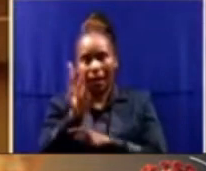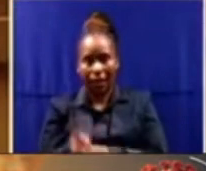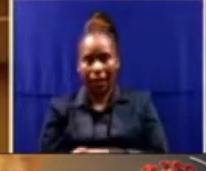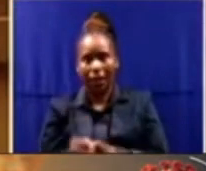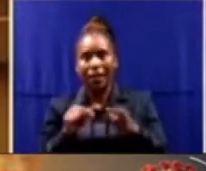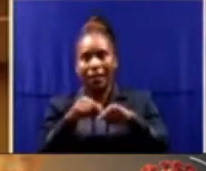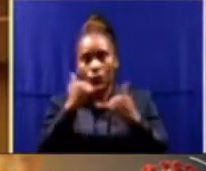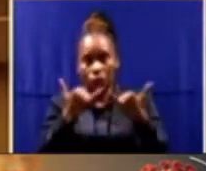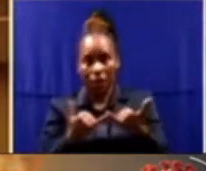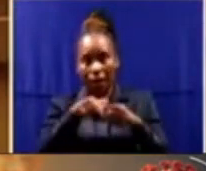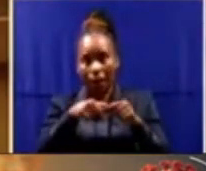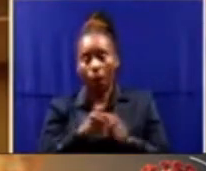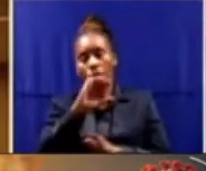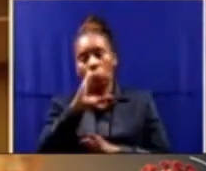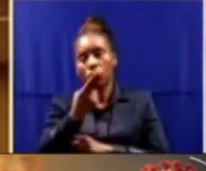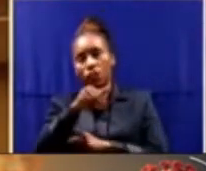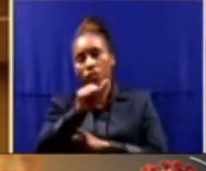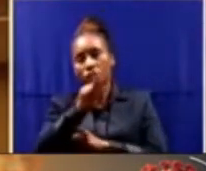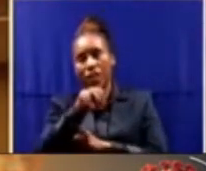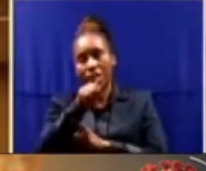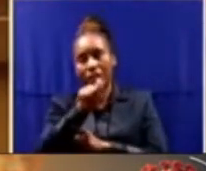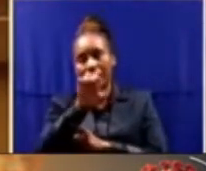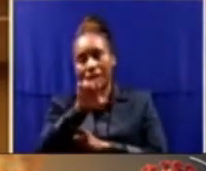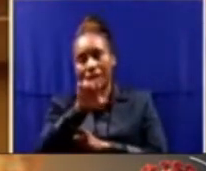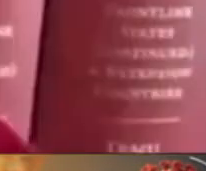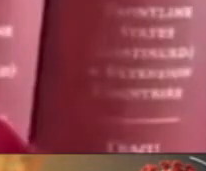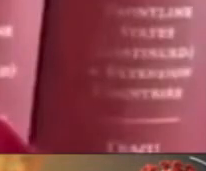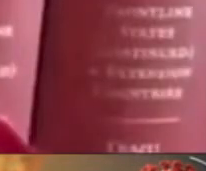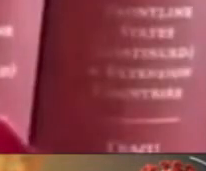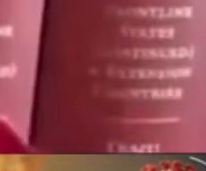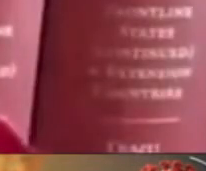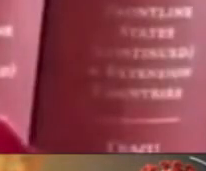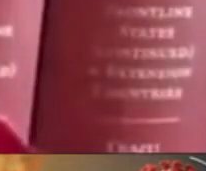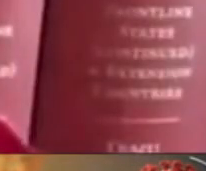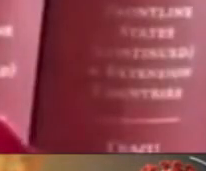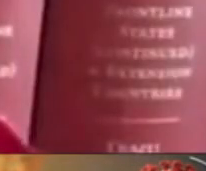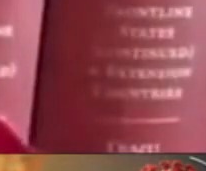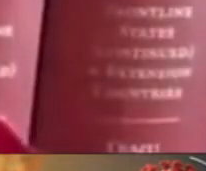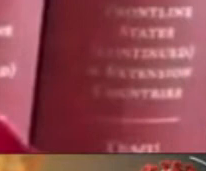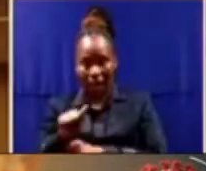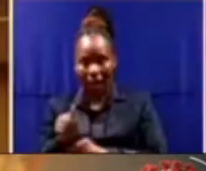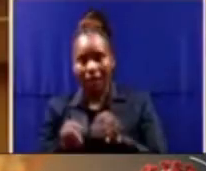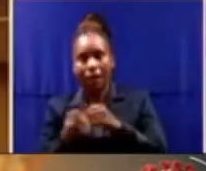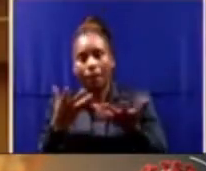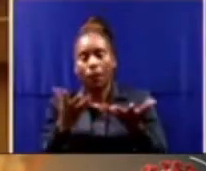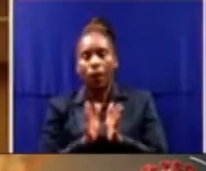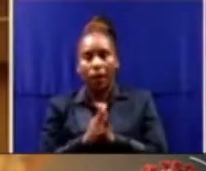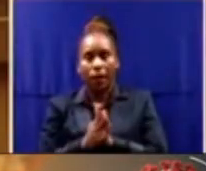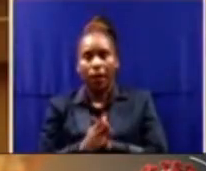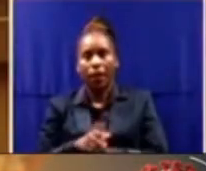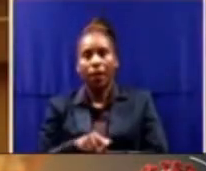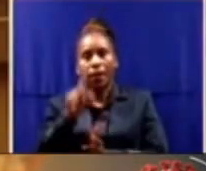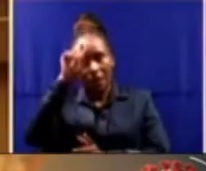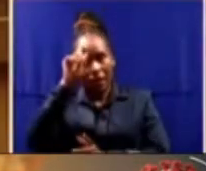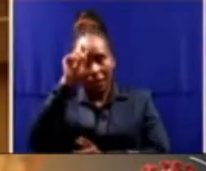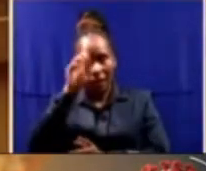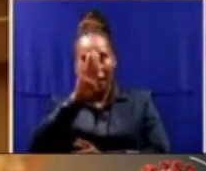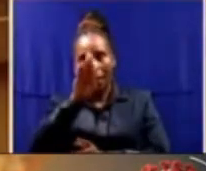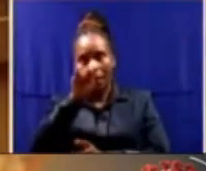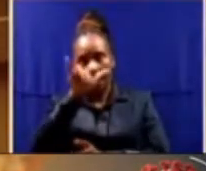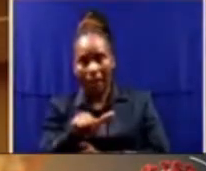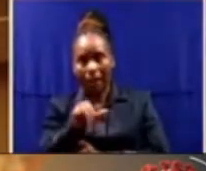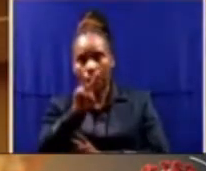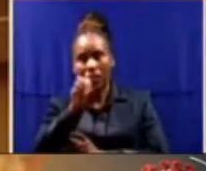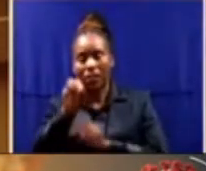from Rocklands in Nelson Mandela Bay, who in 2019 was brutally raped and killed by a man out on bail